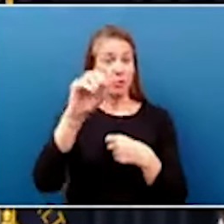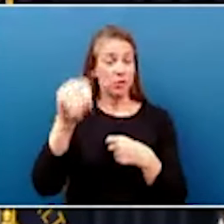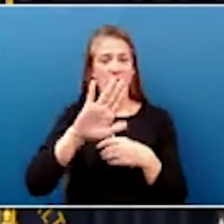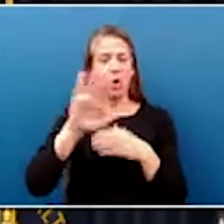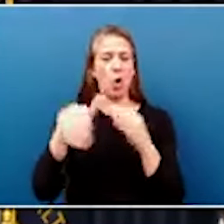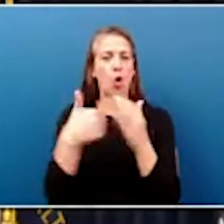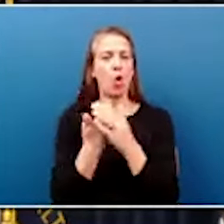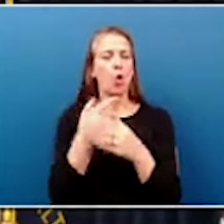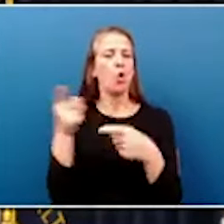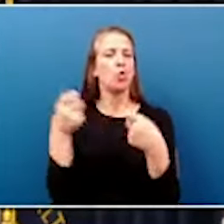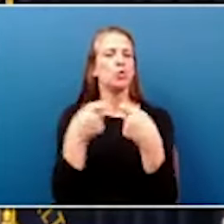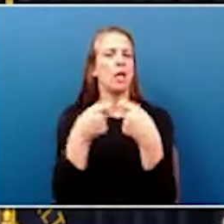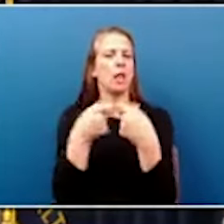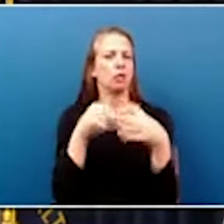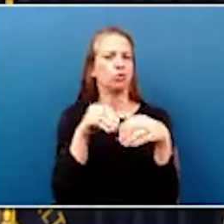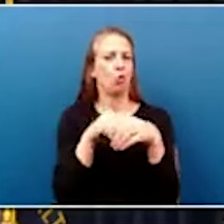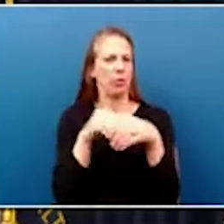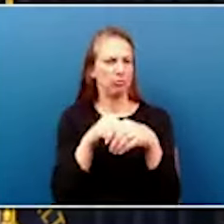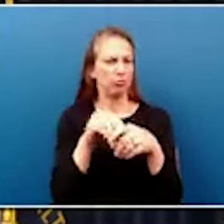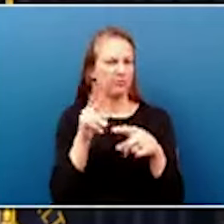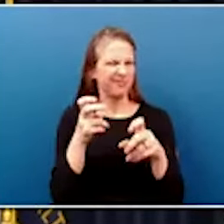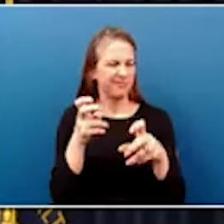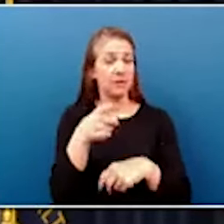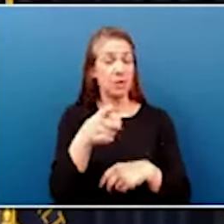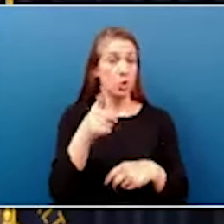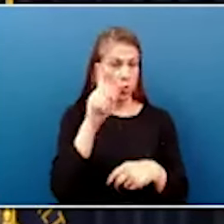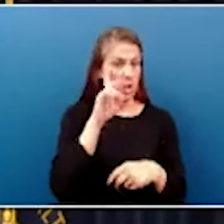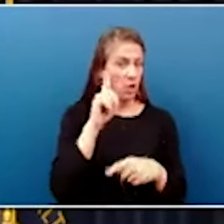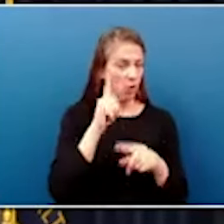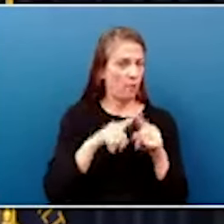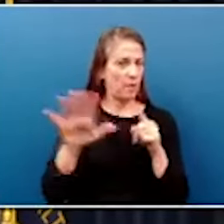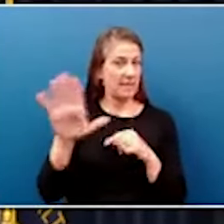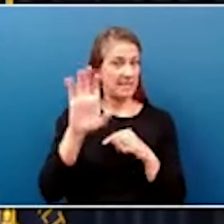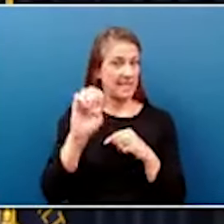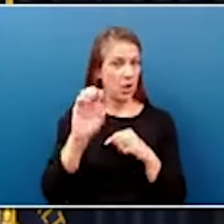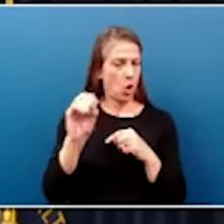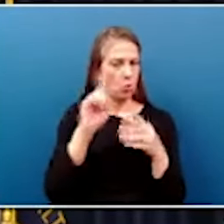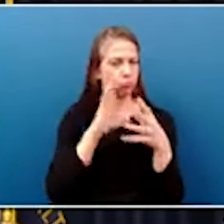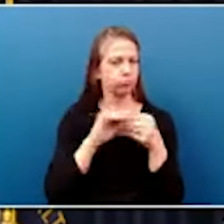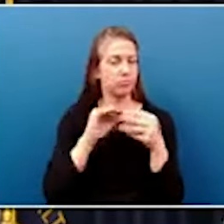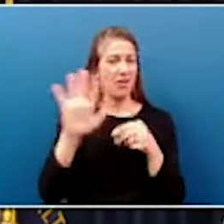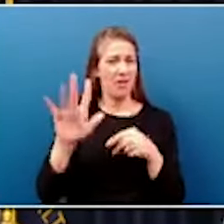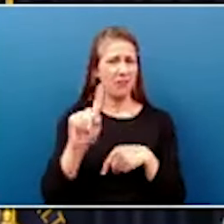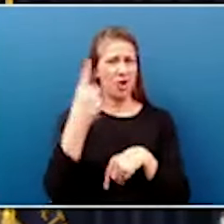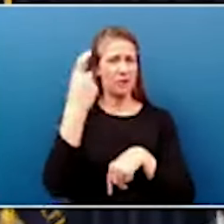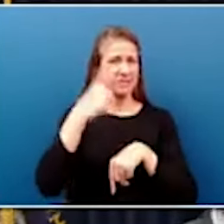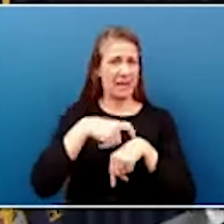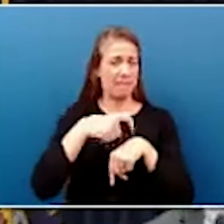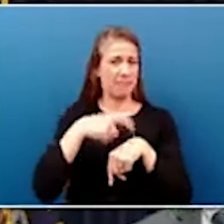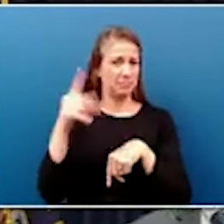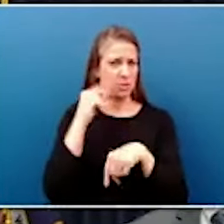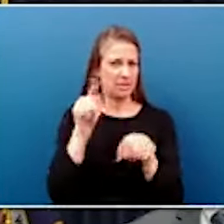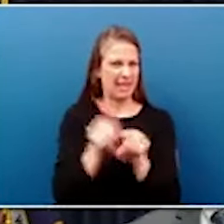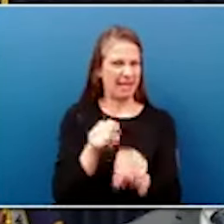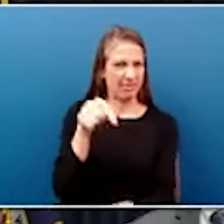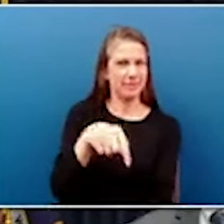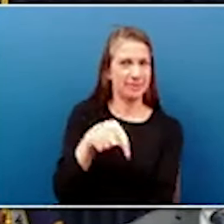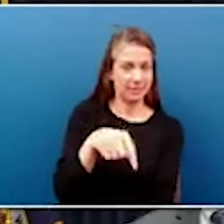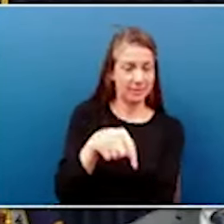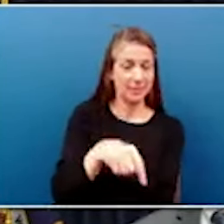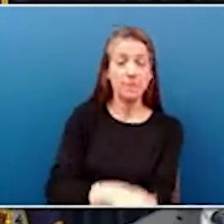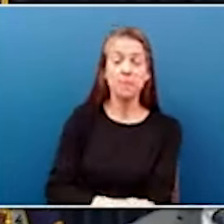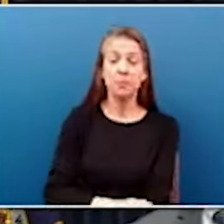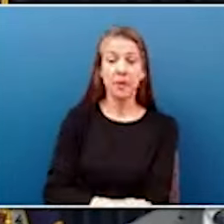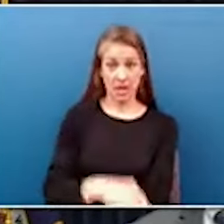storage, though I think, as you'll hear from their CEO, this will be the first time it's ever done quite this way. This project has the